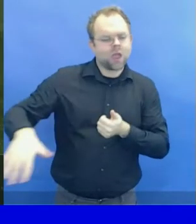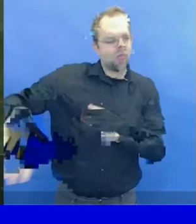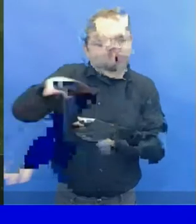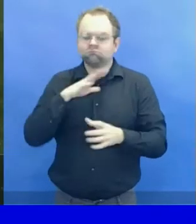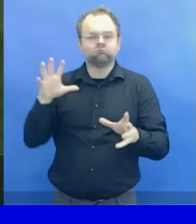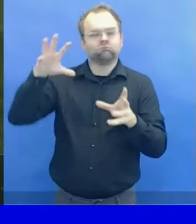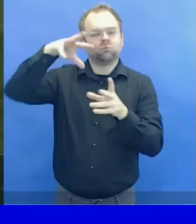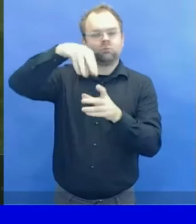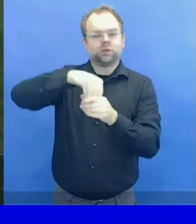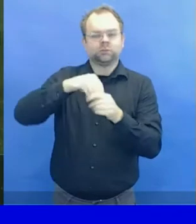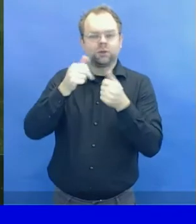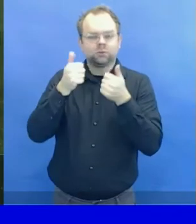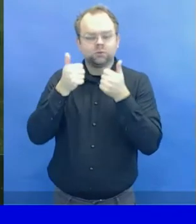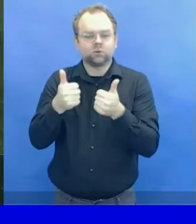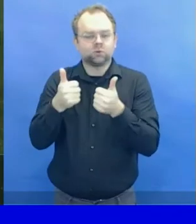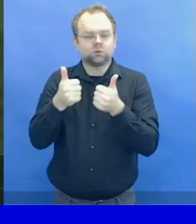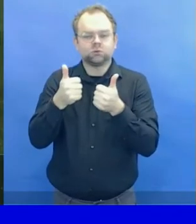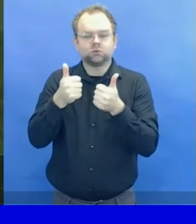I thank you.